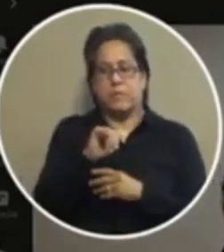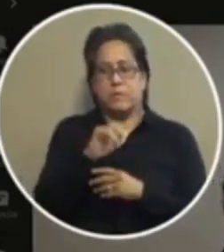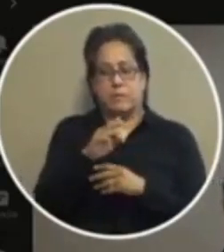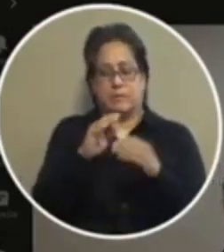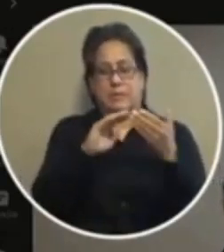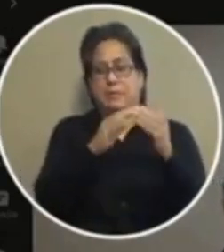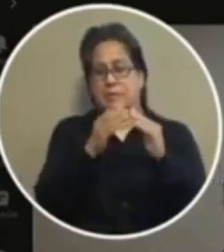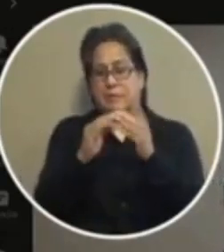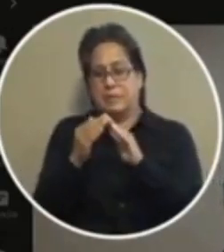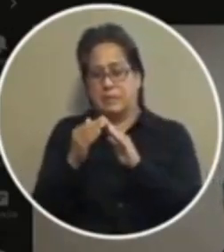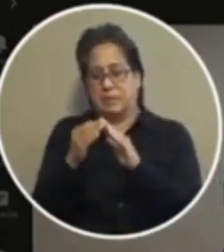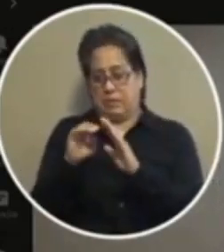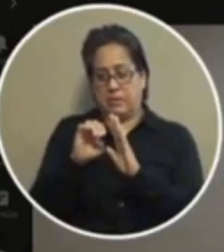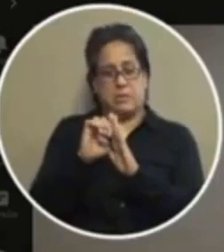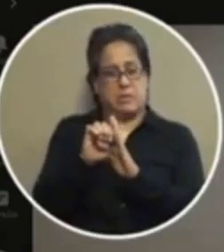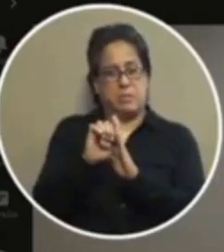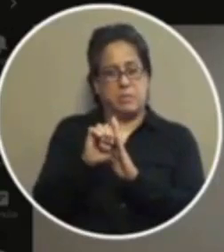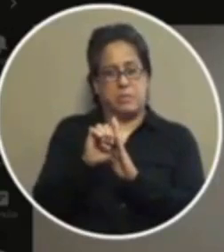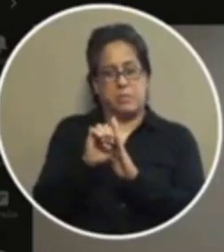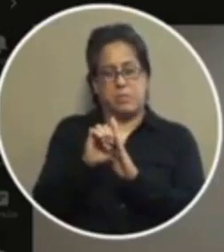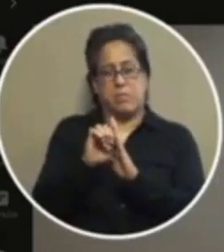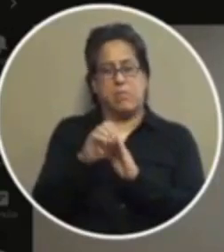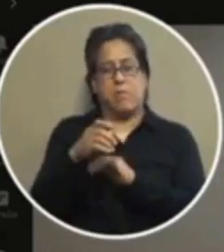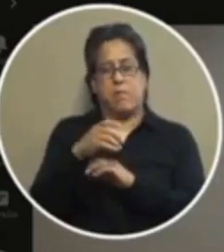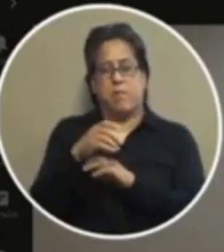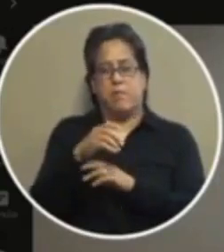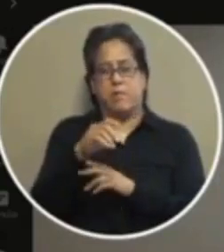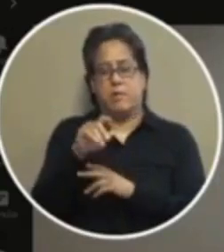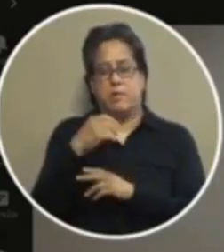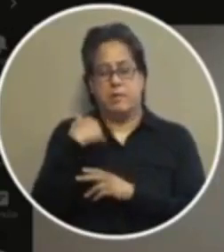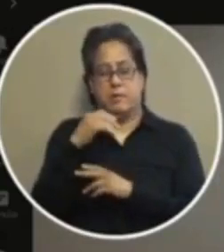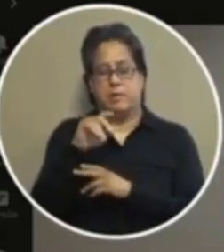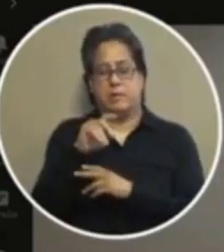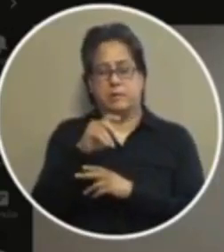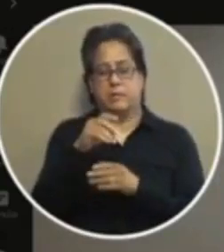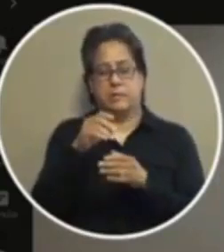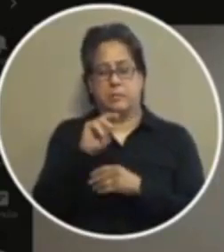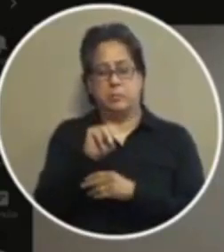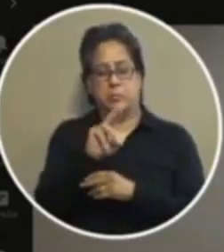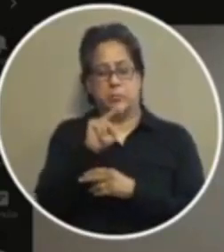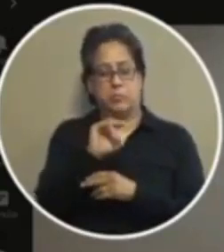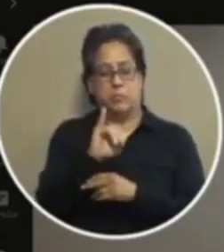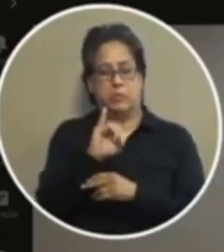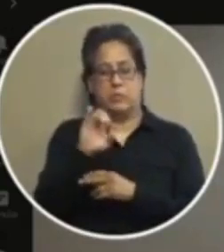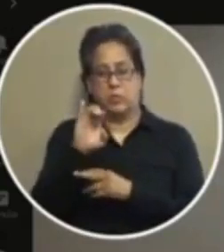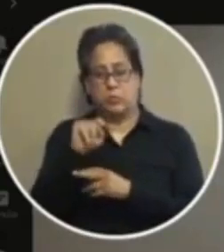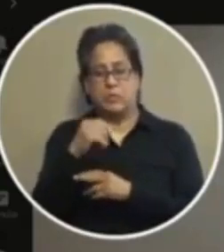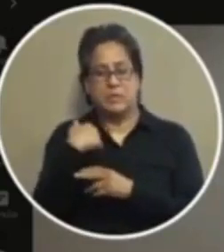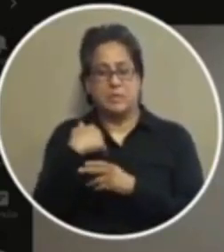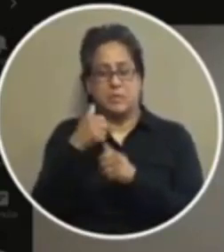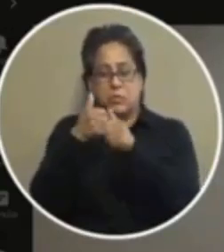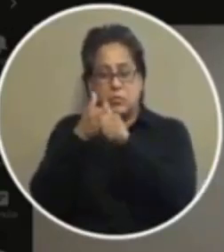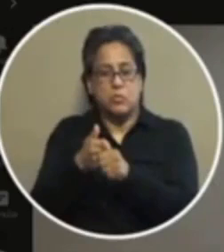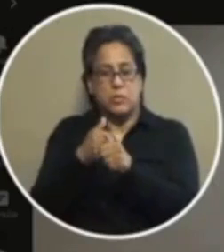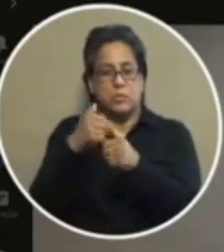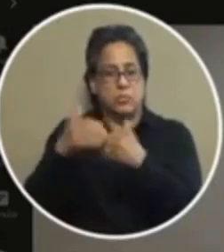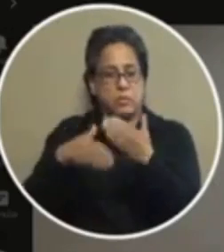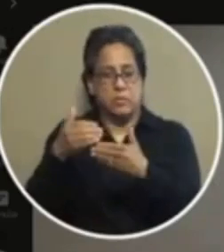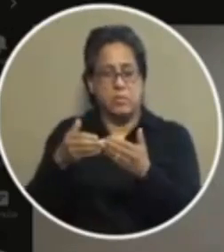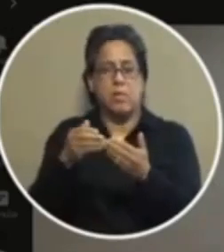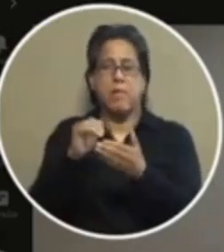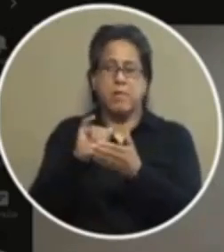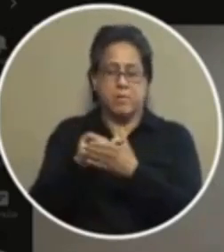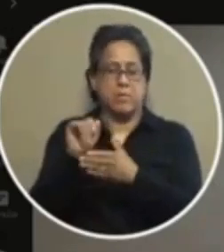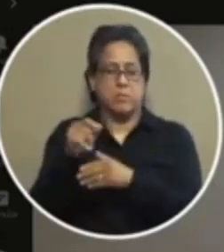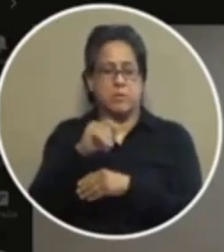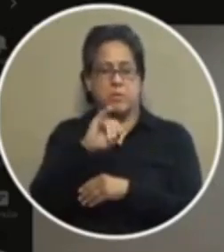city as an example has a municipal corridor tracking process for all class c submitted to them that's what mr